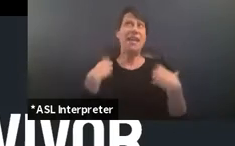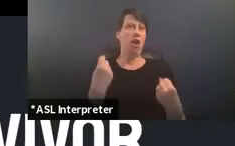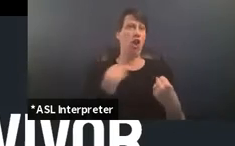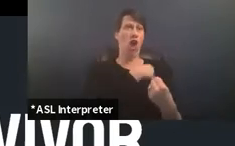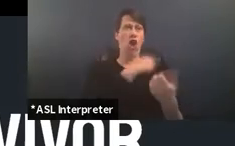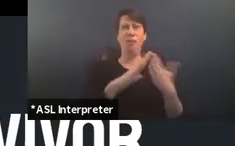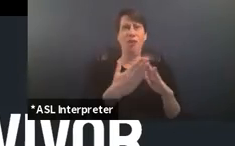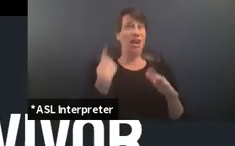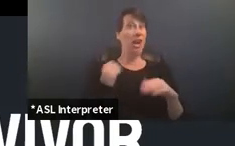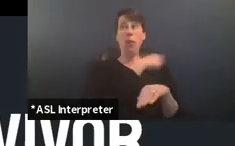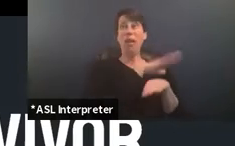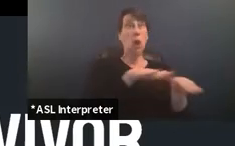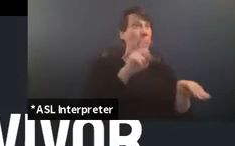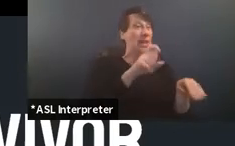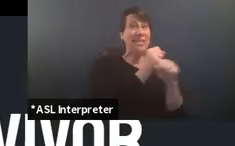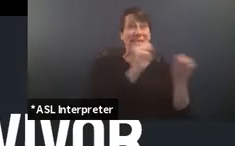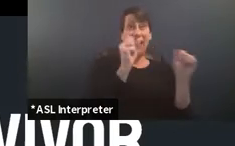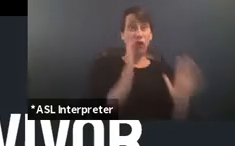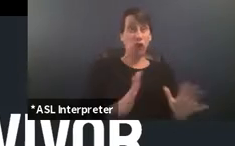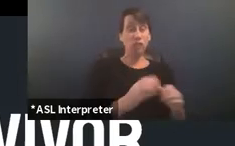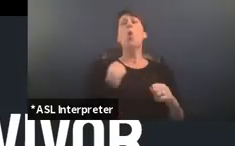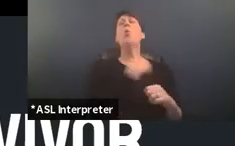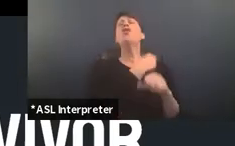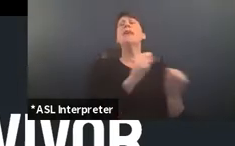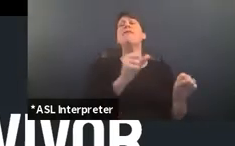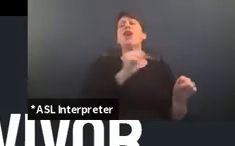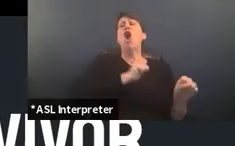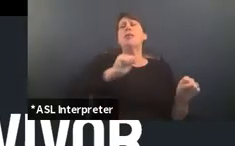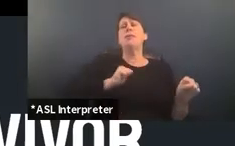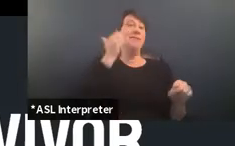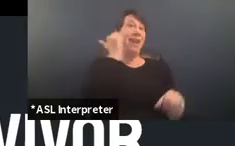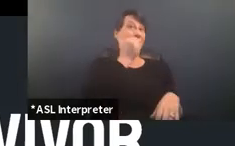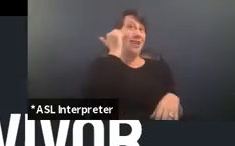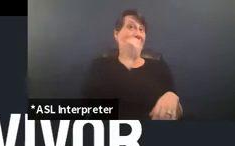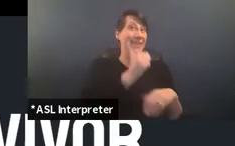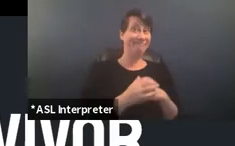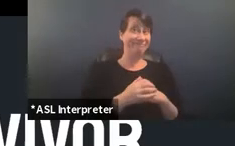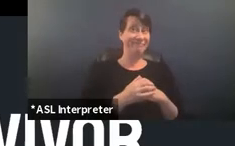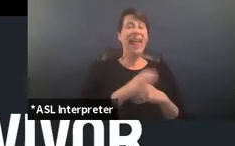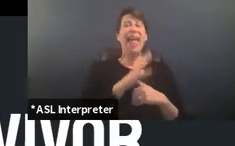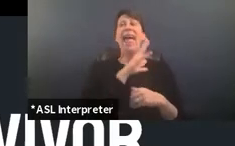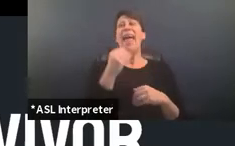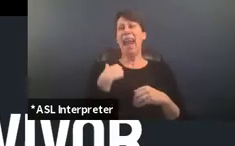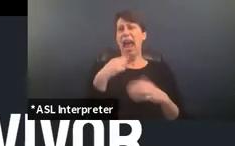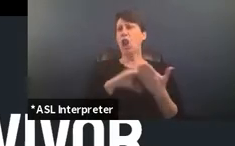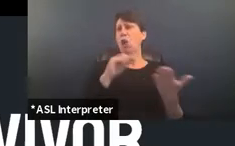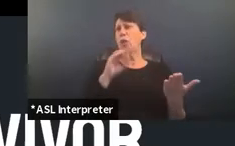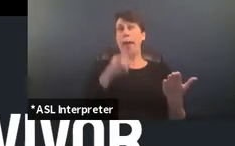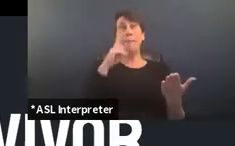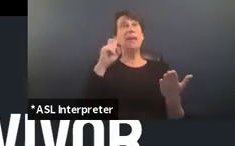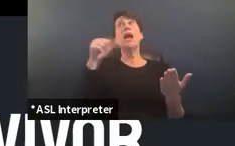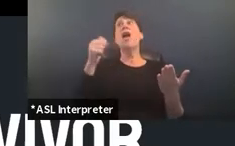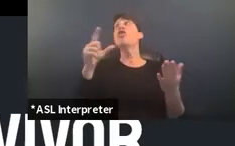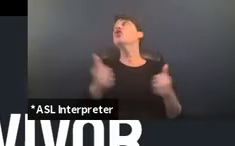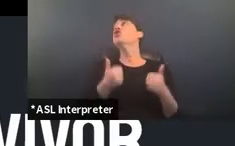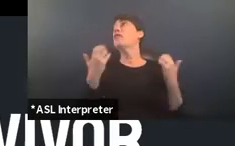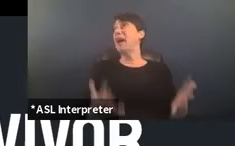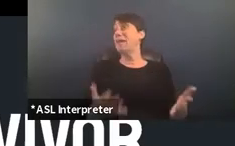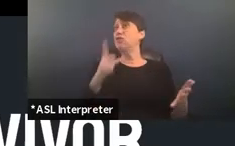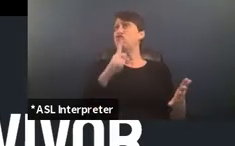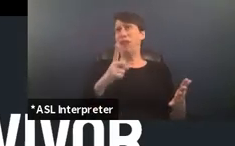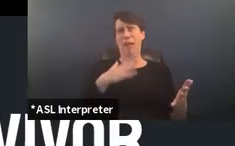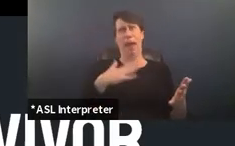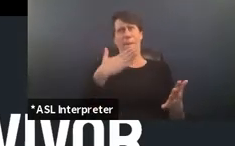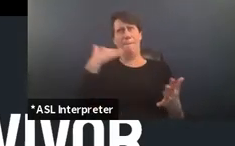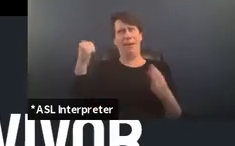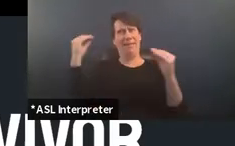saviors right so we are saving ourselves every day um and i've learned that because other survivors have really been my best